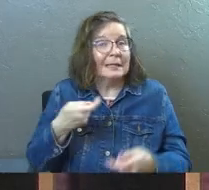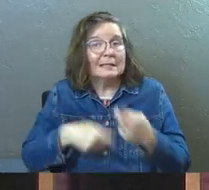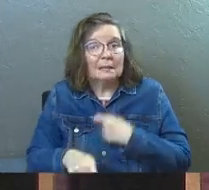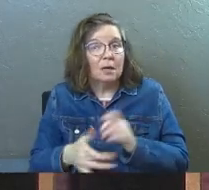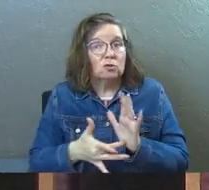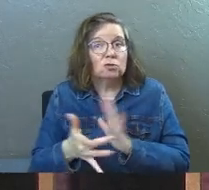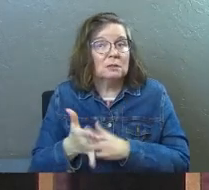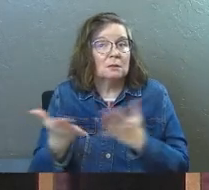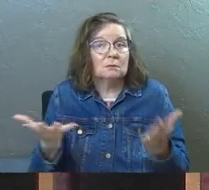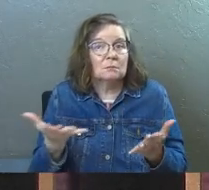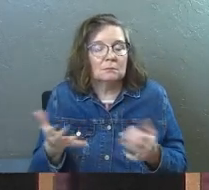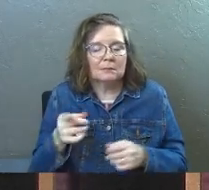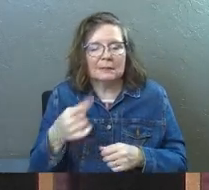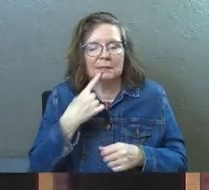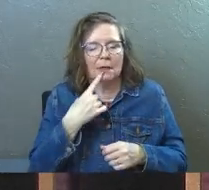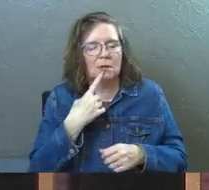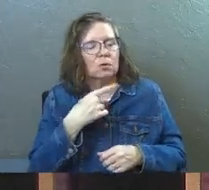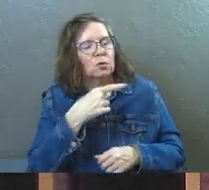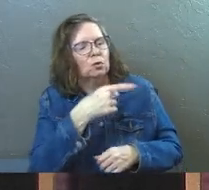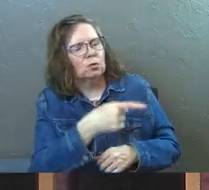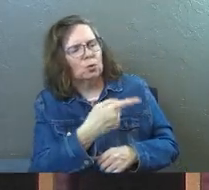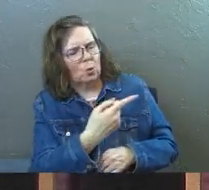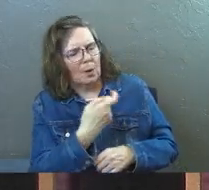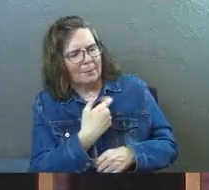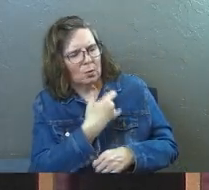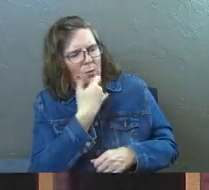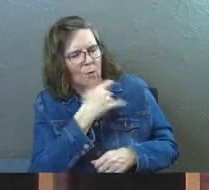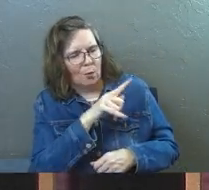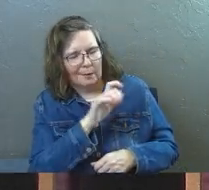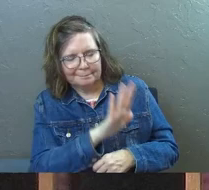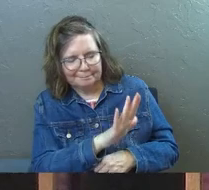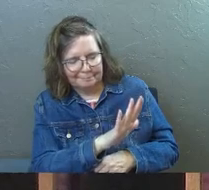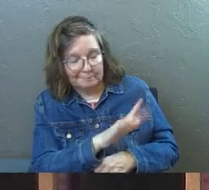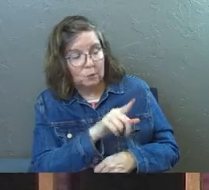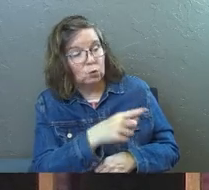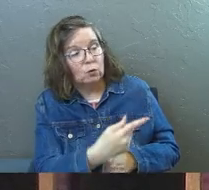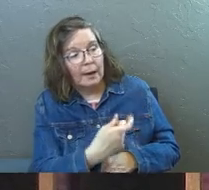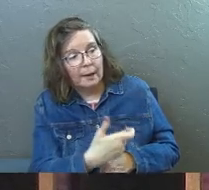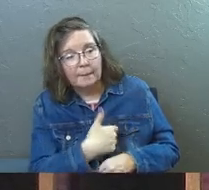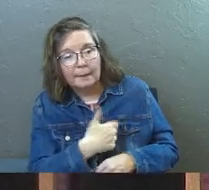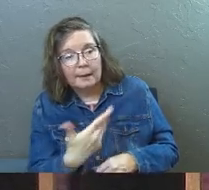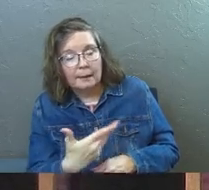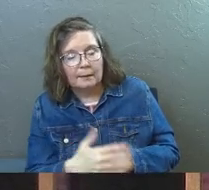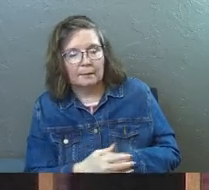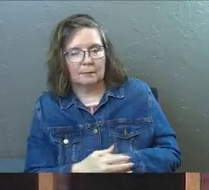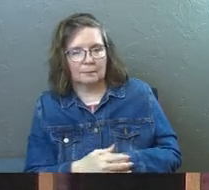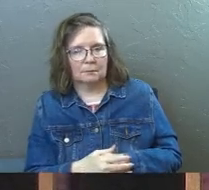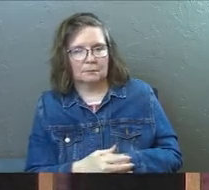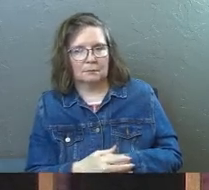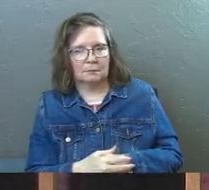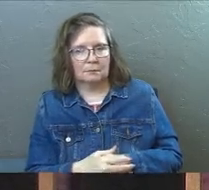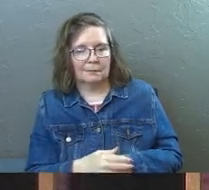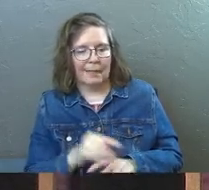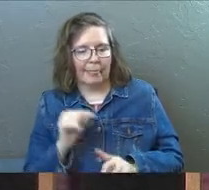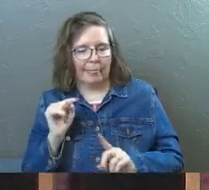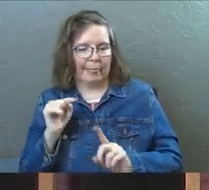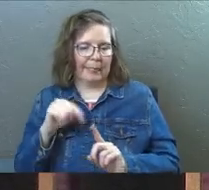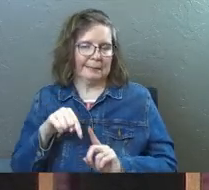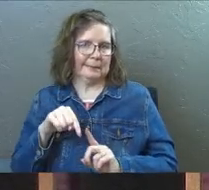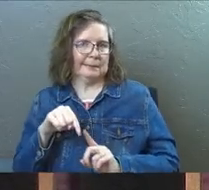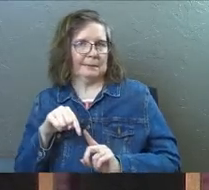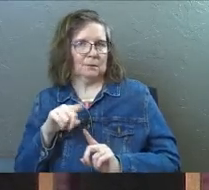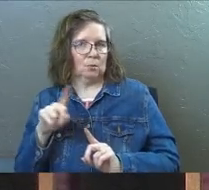what Jesus does is he says, you asked me the wrong question. The question you should have asked me was this.